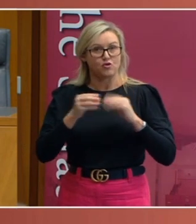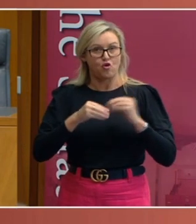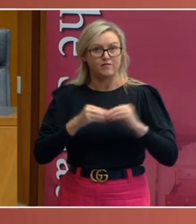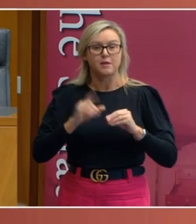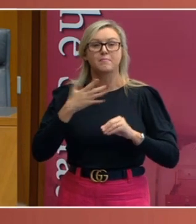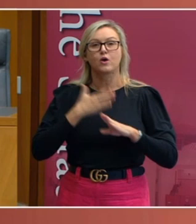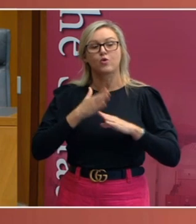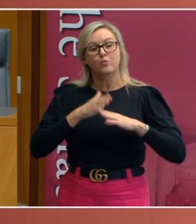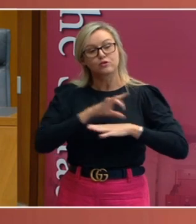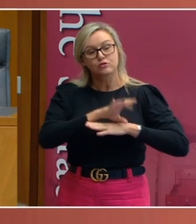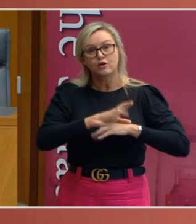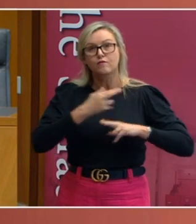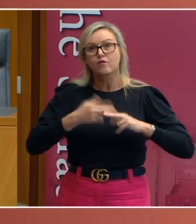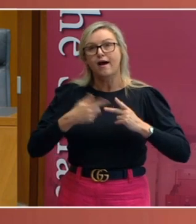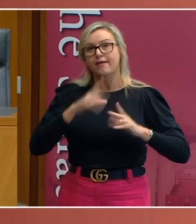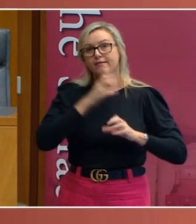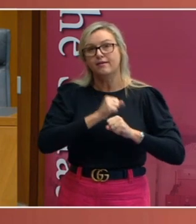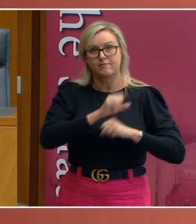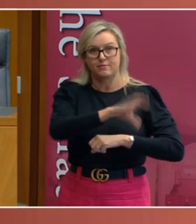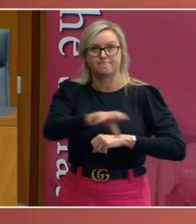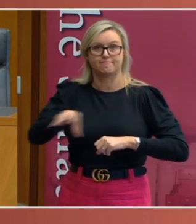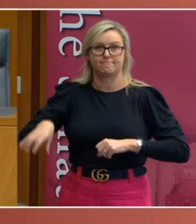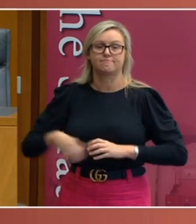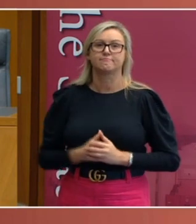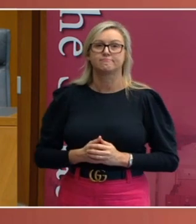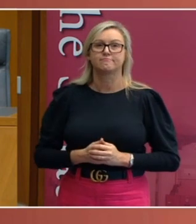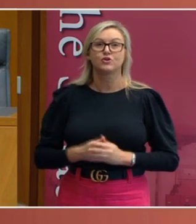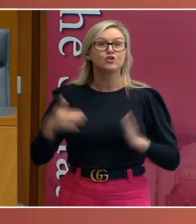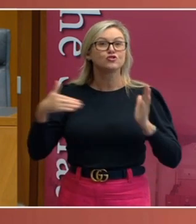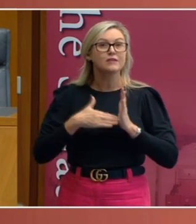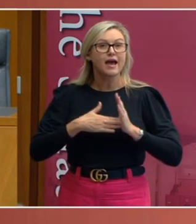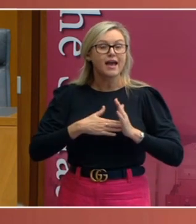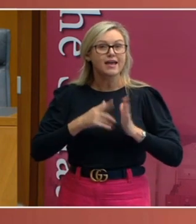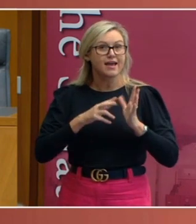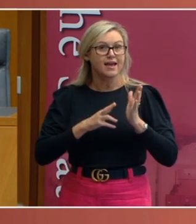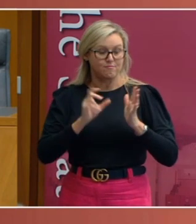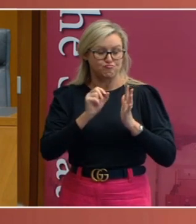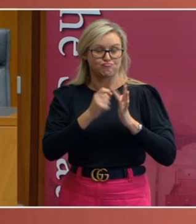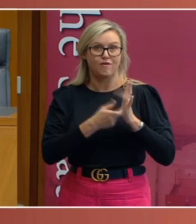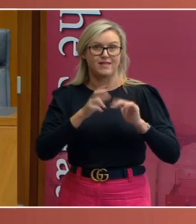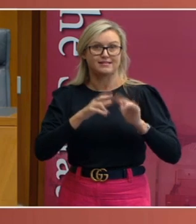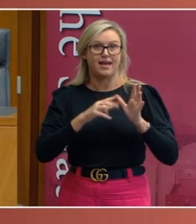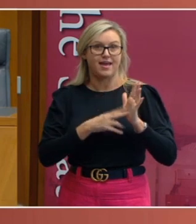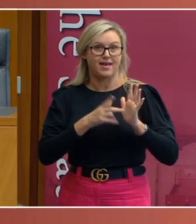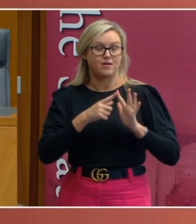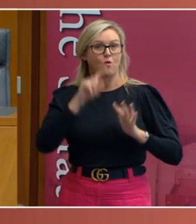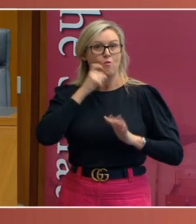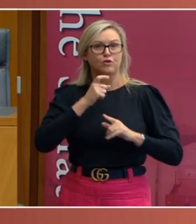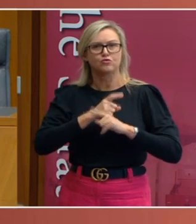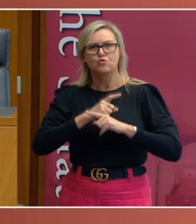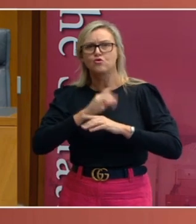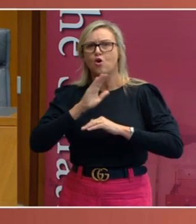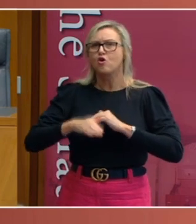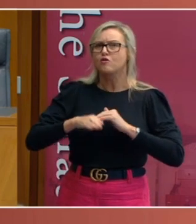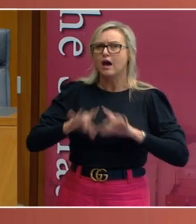to numerous government bodies. Her talk today addresses recently vexing questions about freedom of